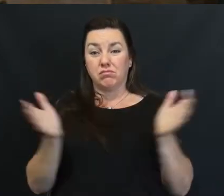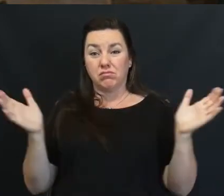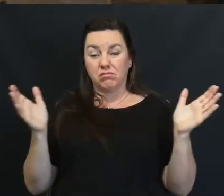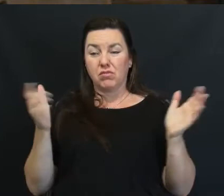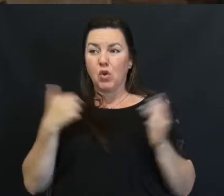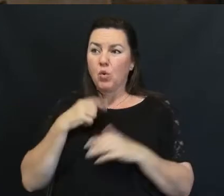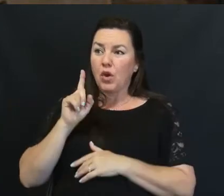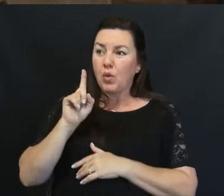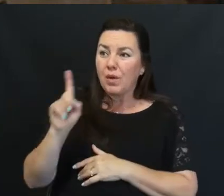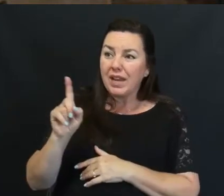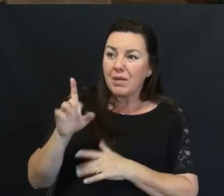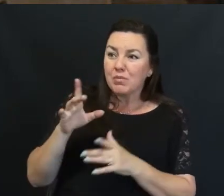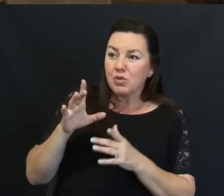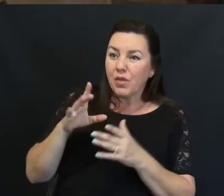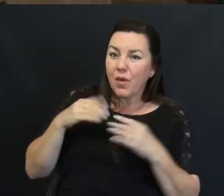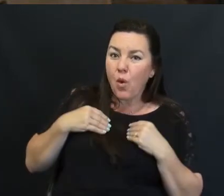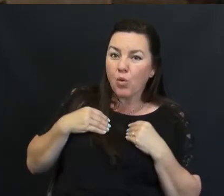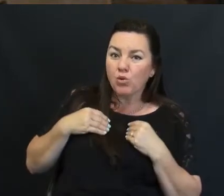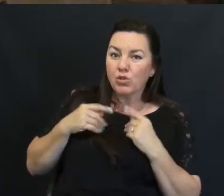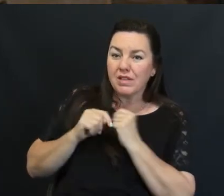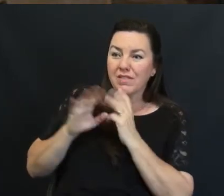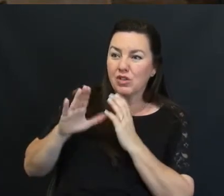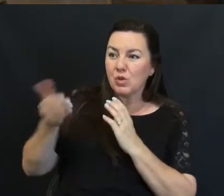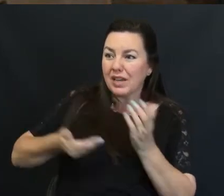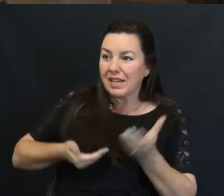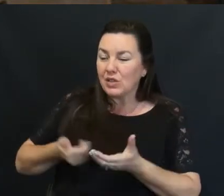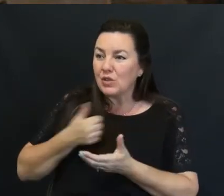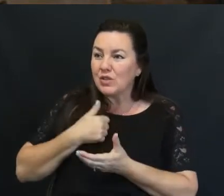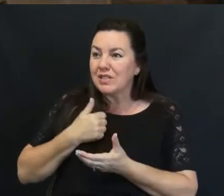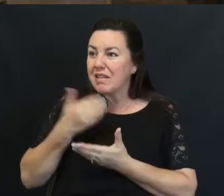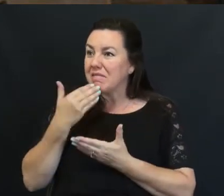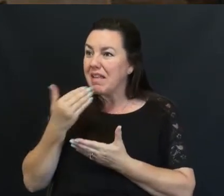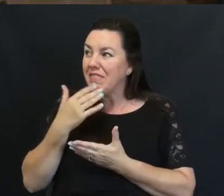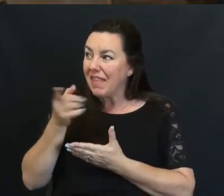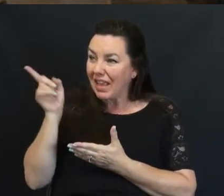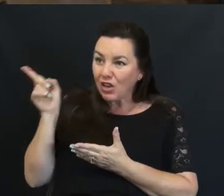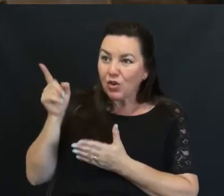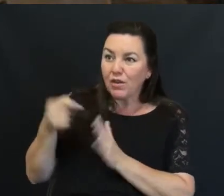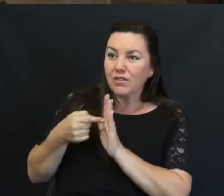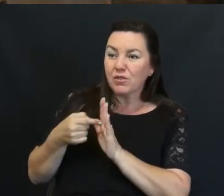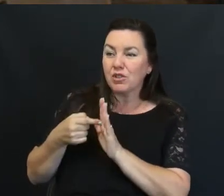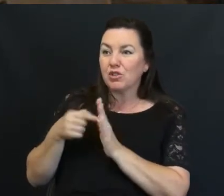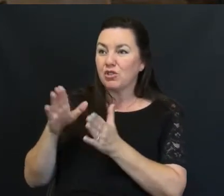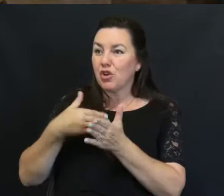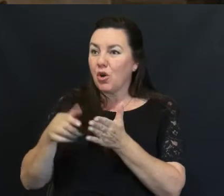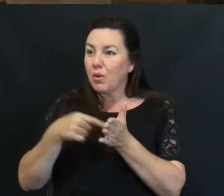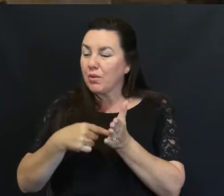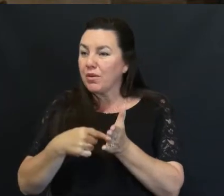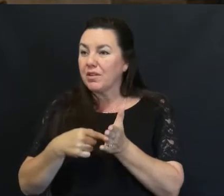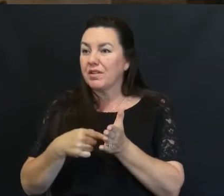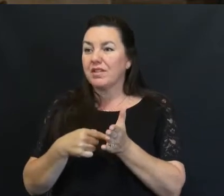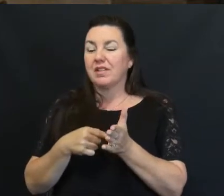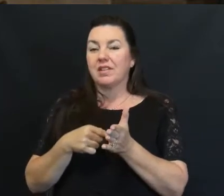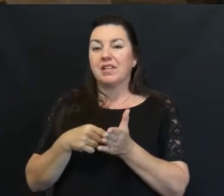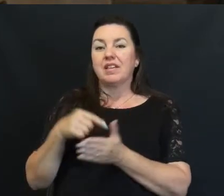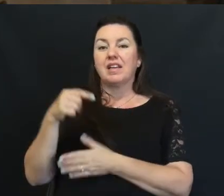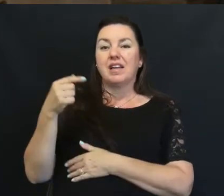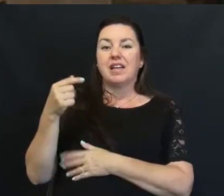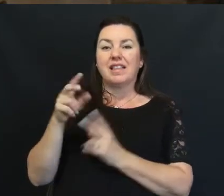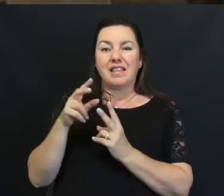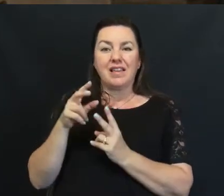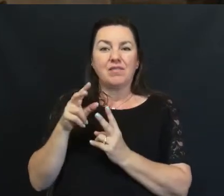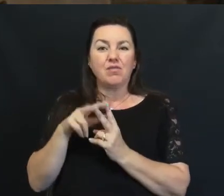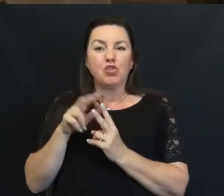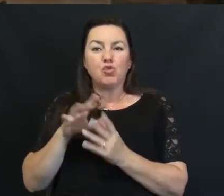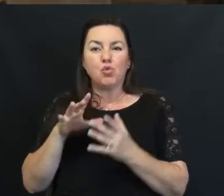the truck And introduced ourselves And we thanked them for what they have displayed Jimmy and Cynthia were the owners of the truck